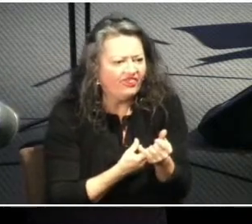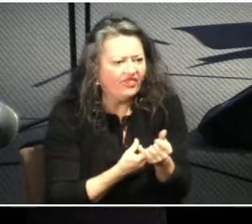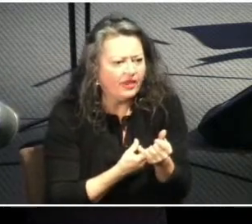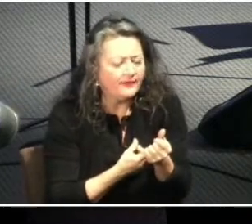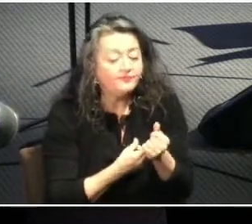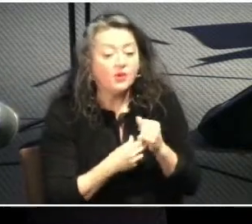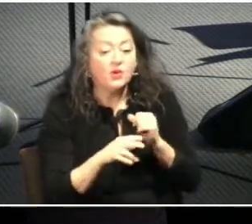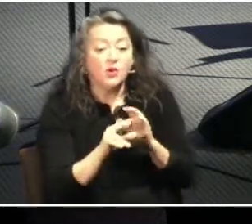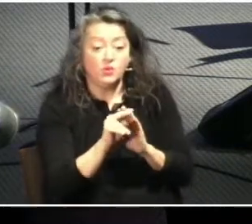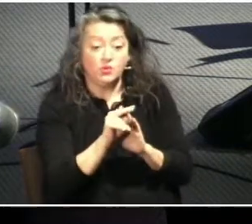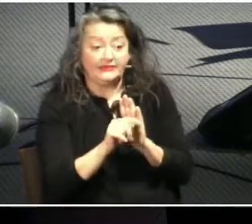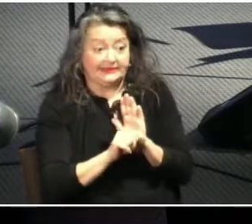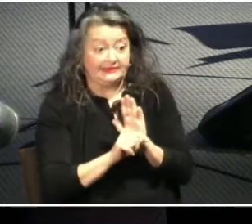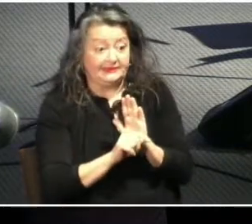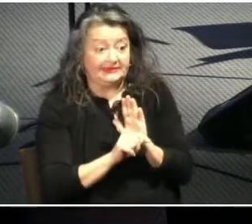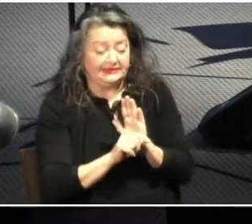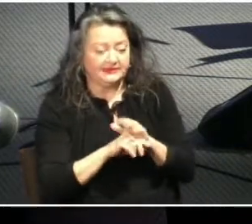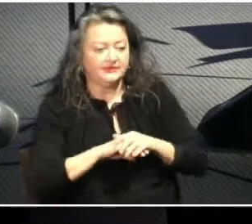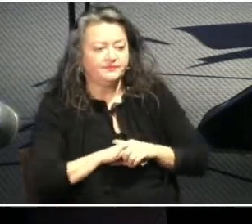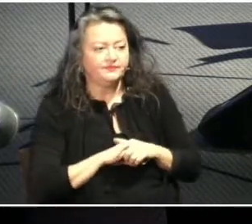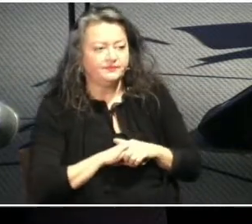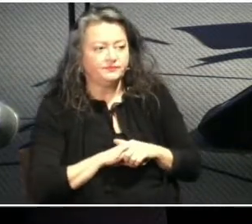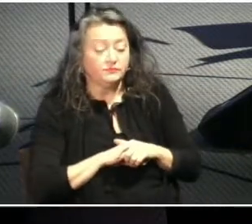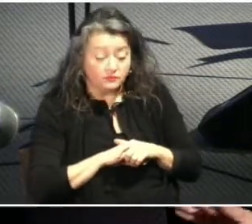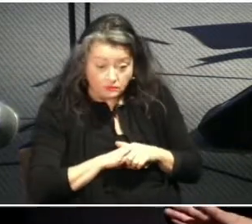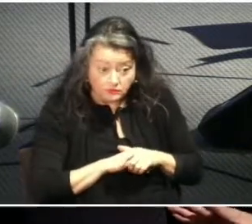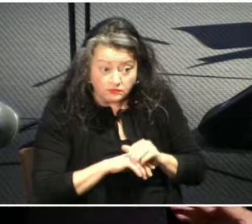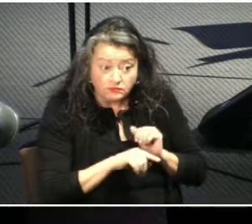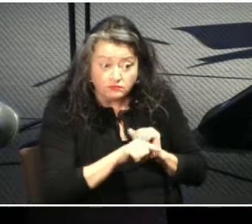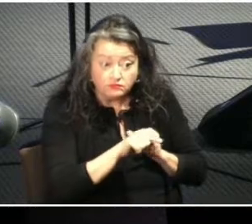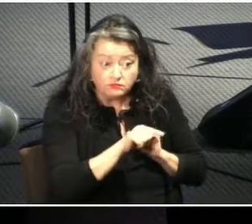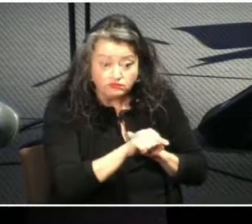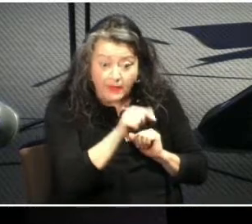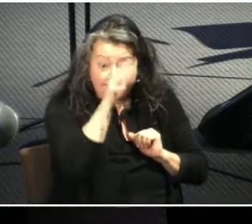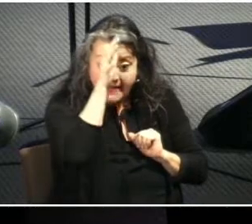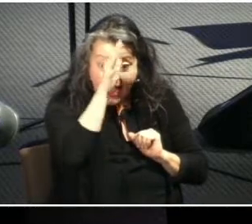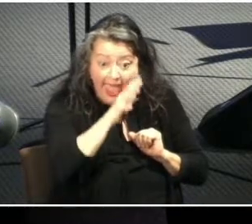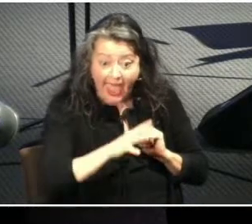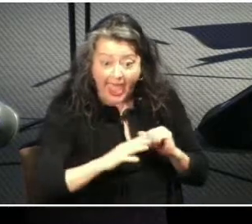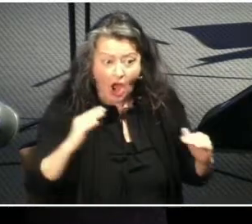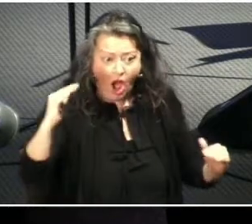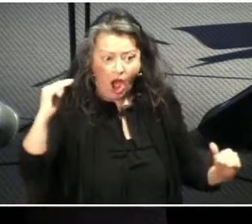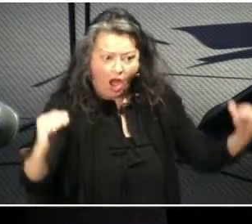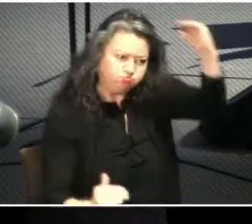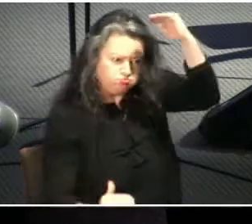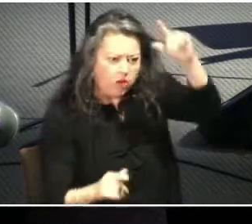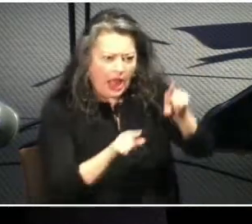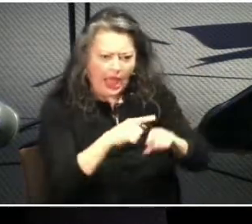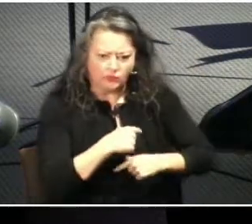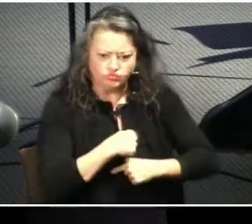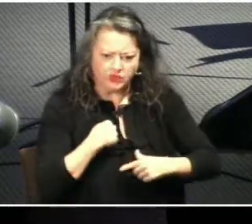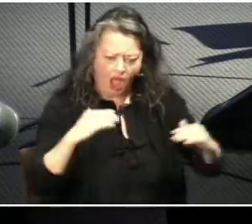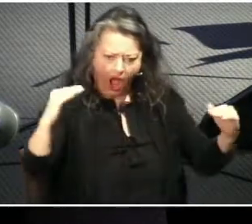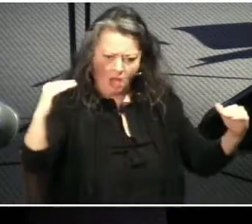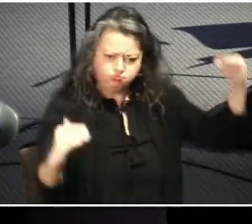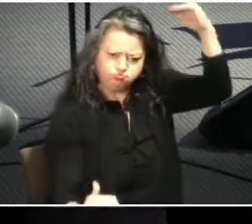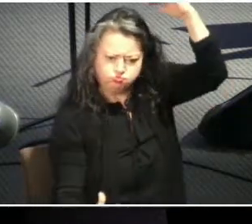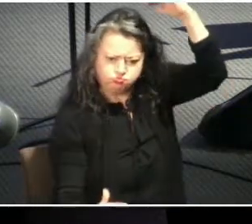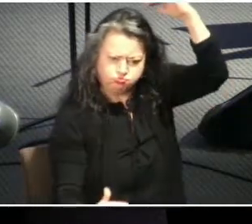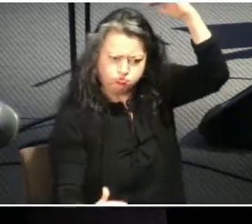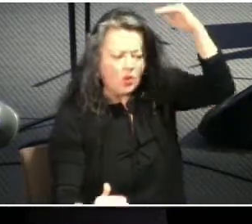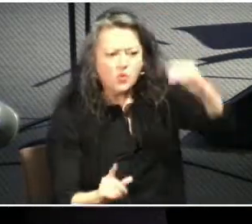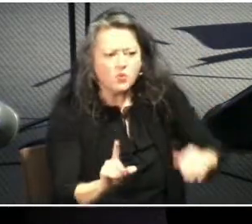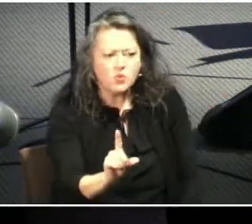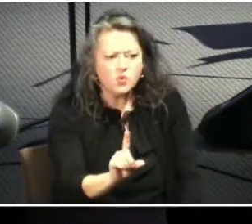are not raised up as priests over their homes above everyone else god certainly calls them to